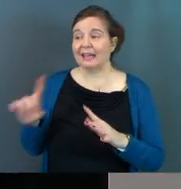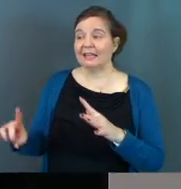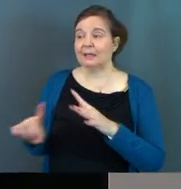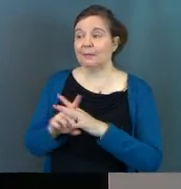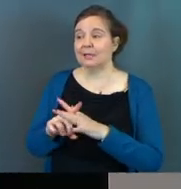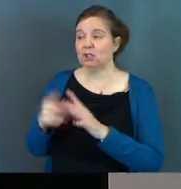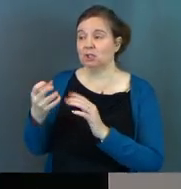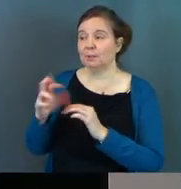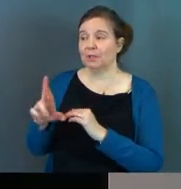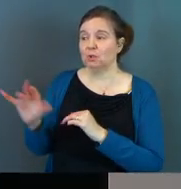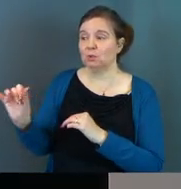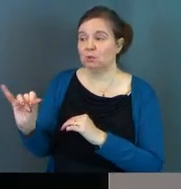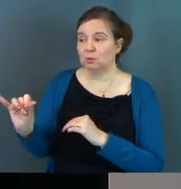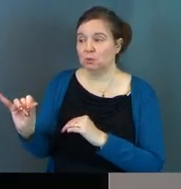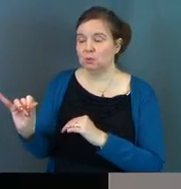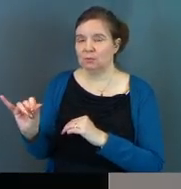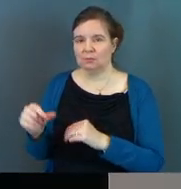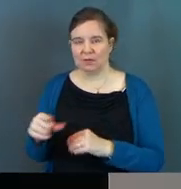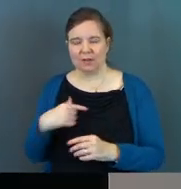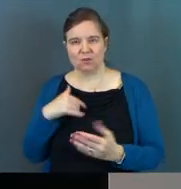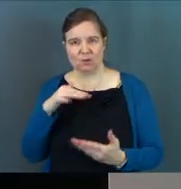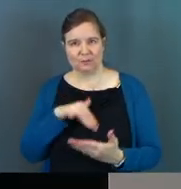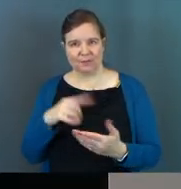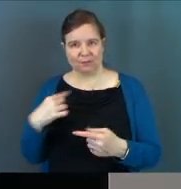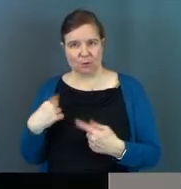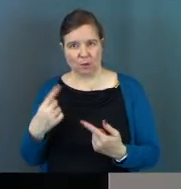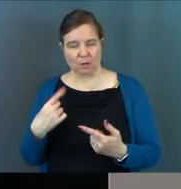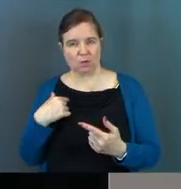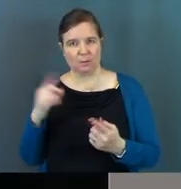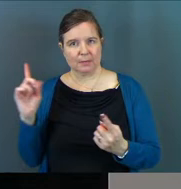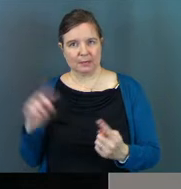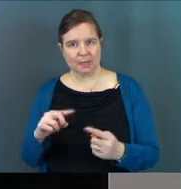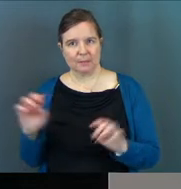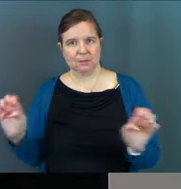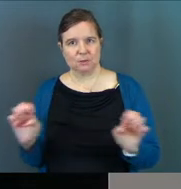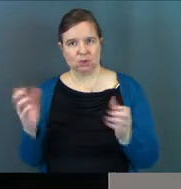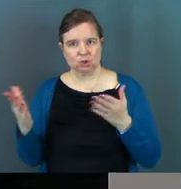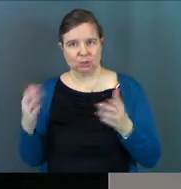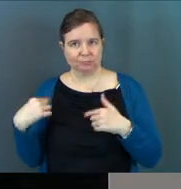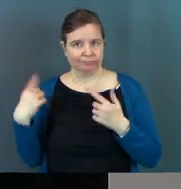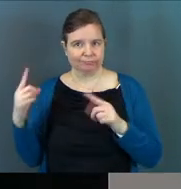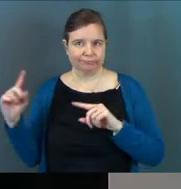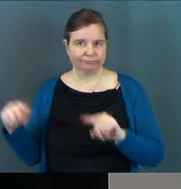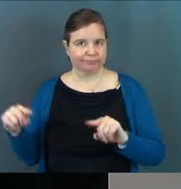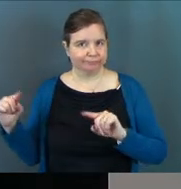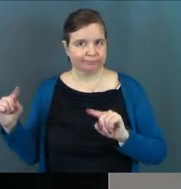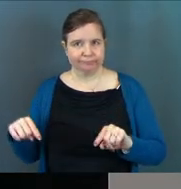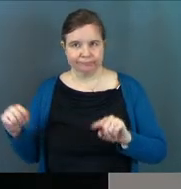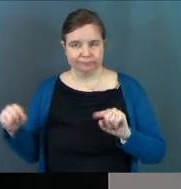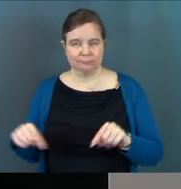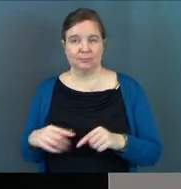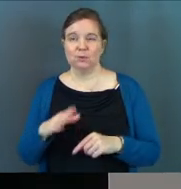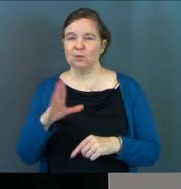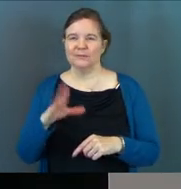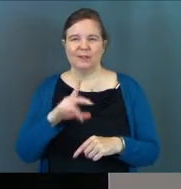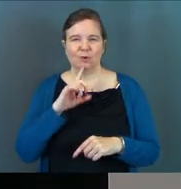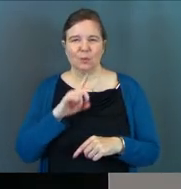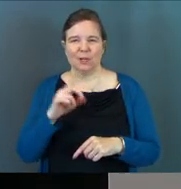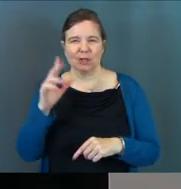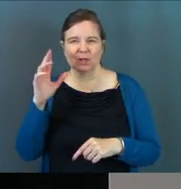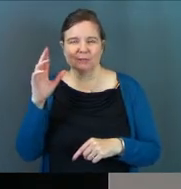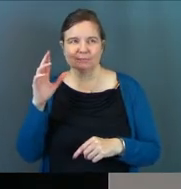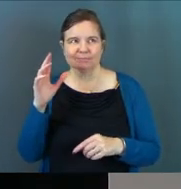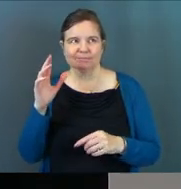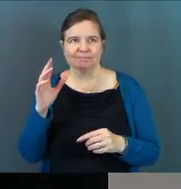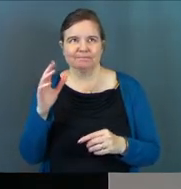he appeared to Peter. Now, if you've been studying this for a while and you've been coming to Easter services all your life, maybe, you've never really